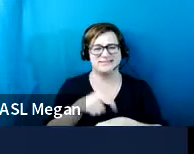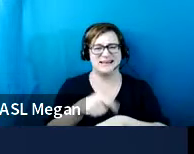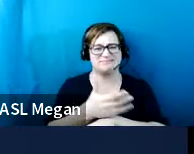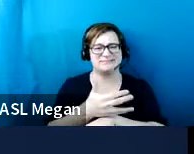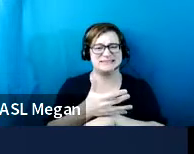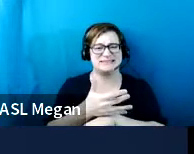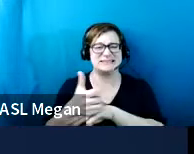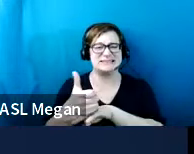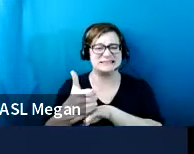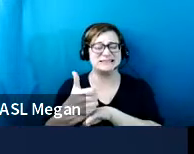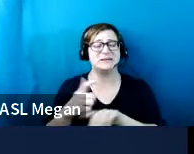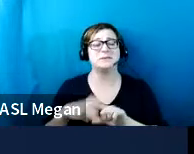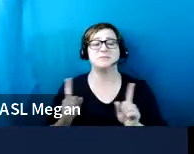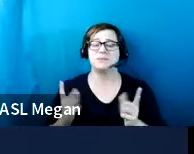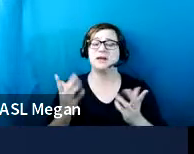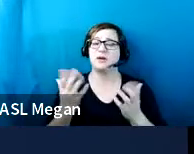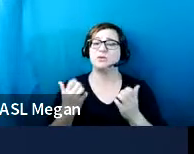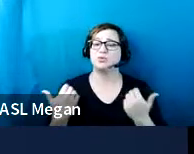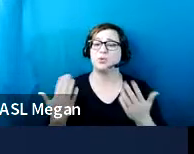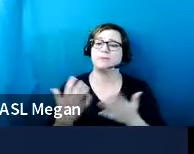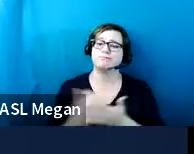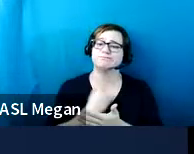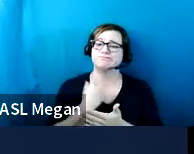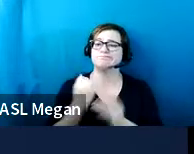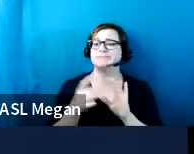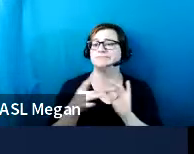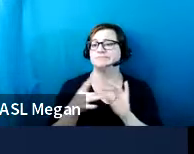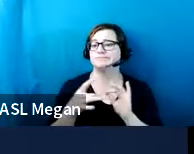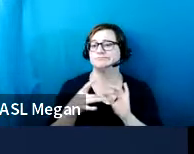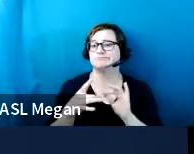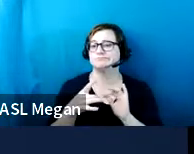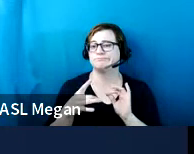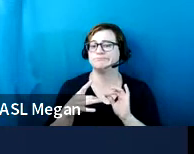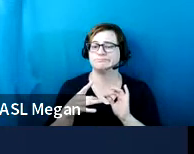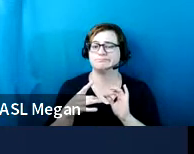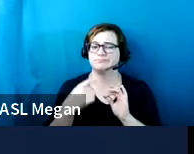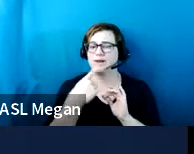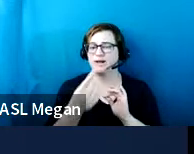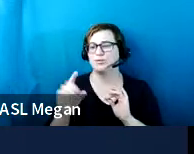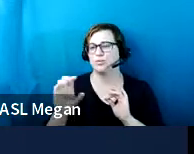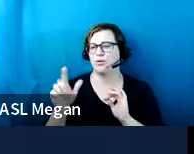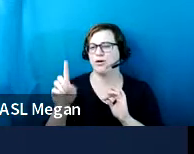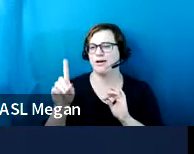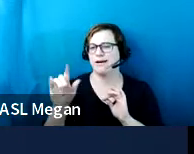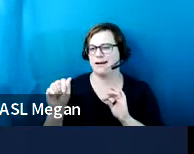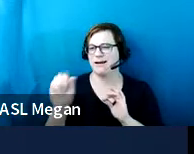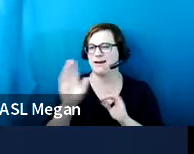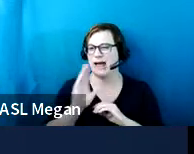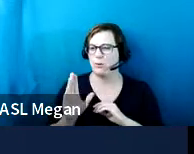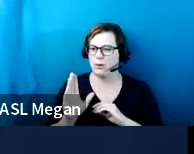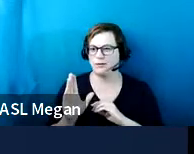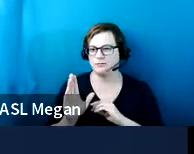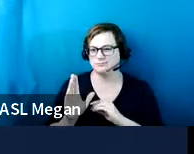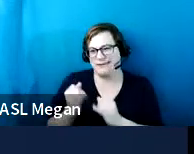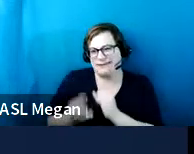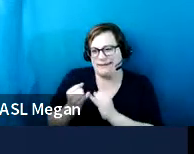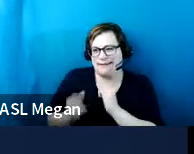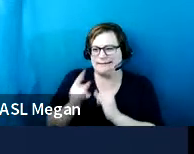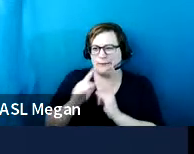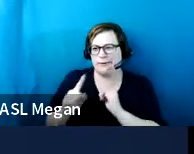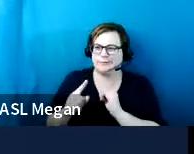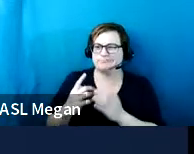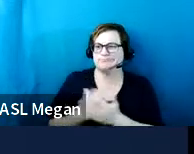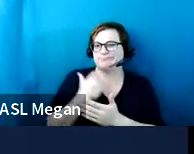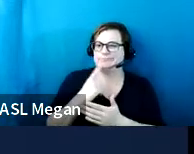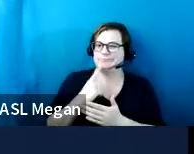but, um, I would like to just, uh, say something that I told Claudia I was going to take a second at the end here and I'm doing it